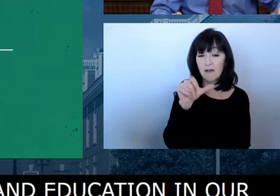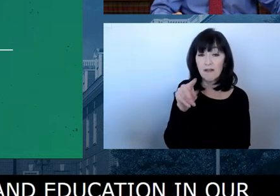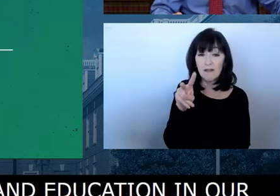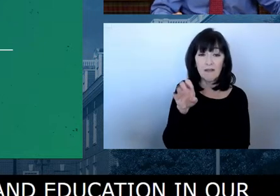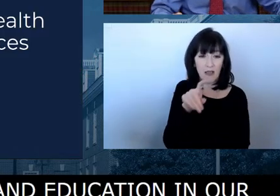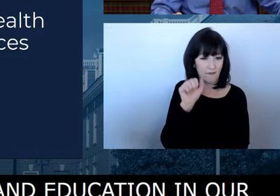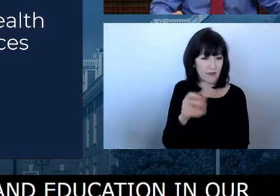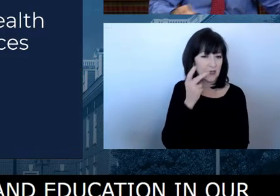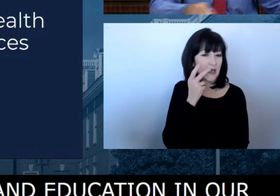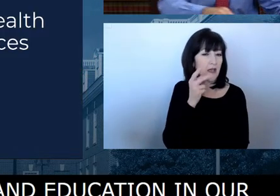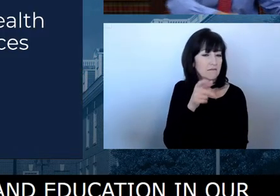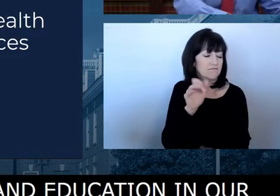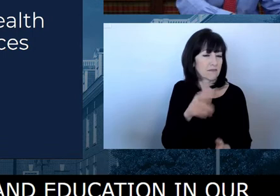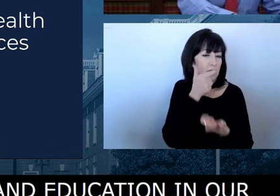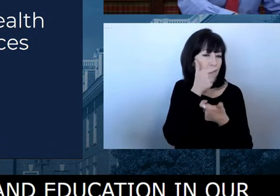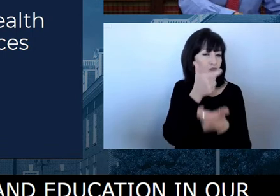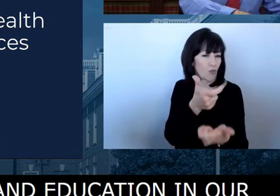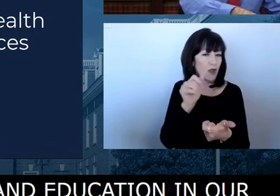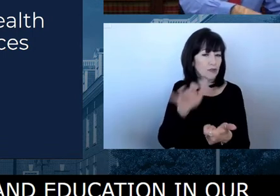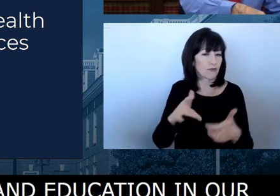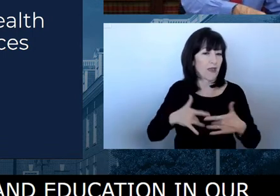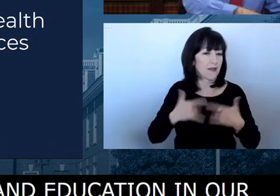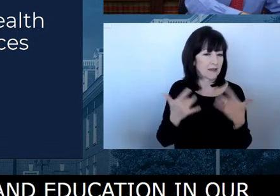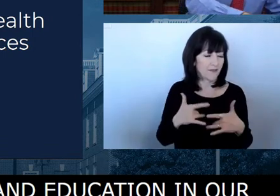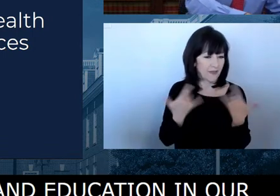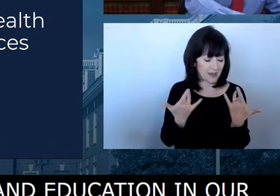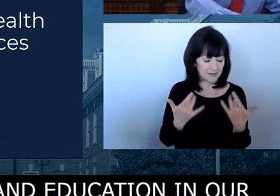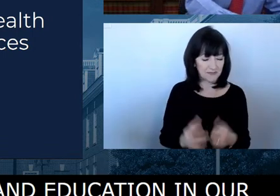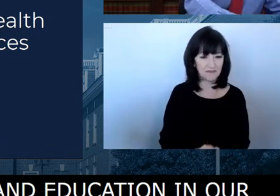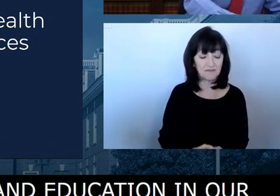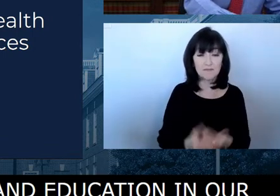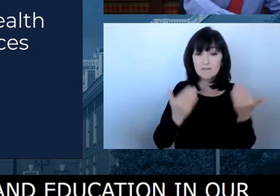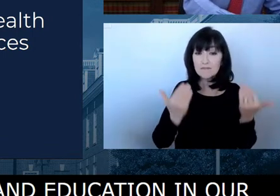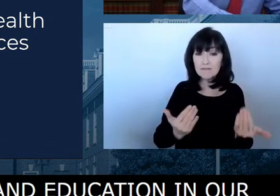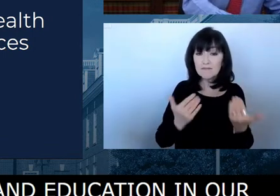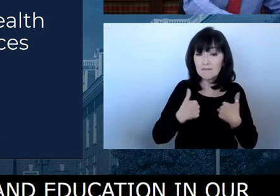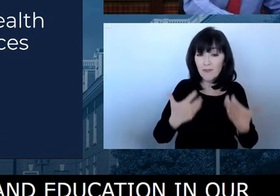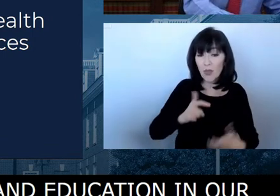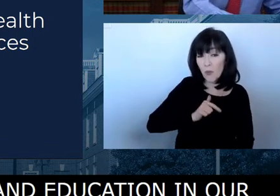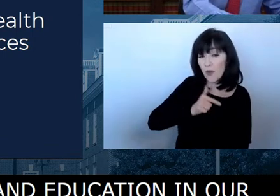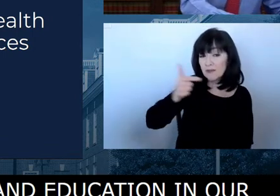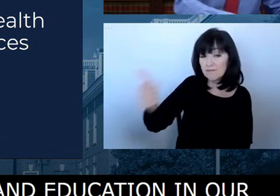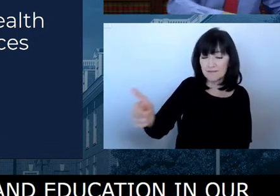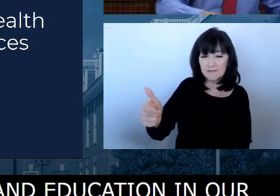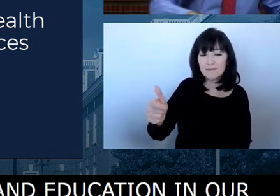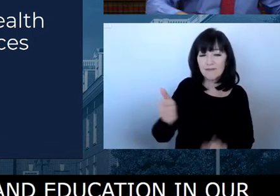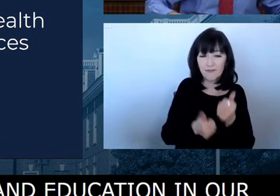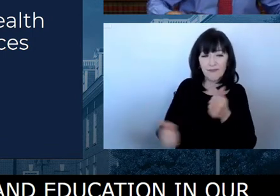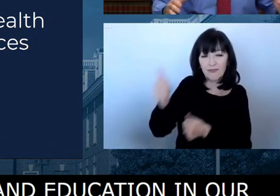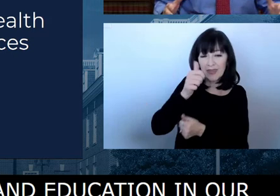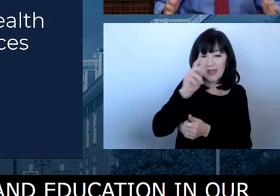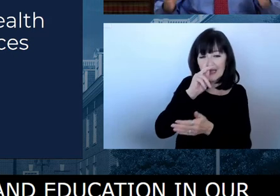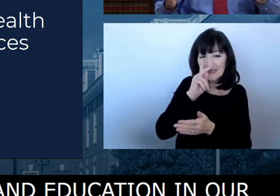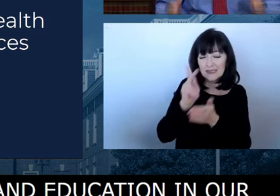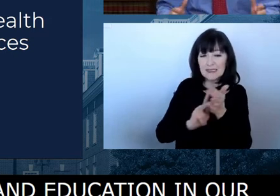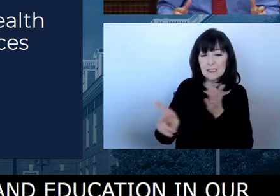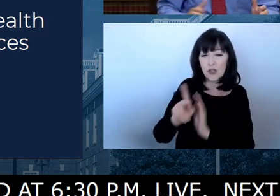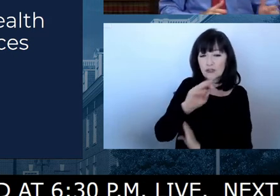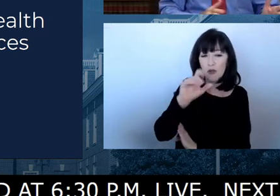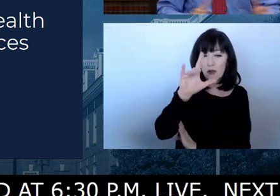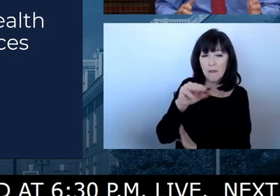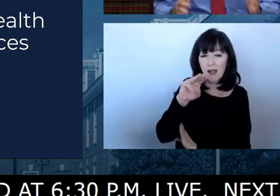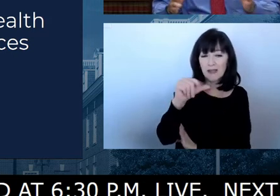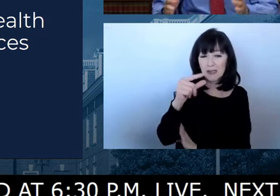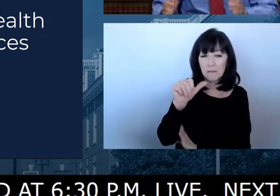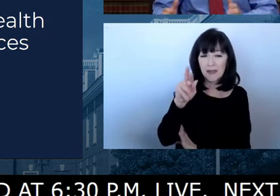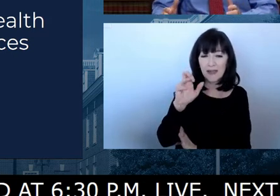up, have Secretary McGarrick, who's going to bring us an update on vaccination boosters and our focus on getting